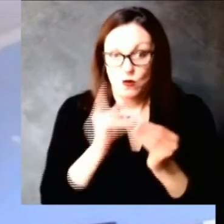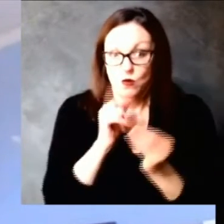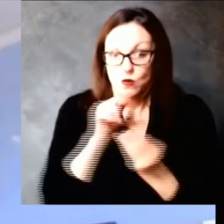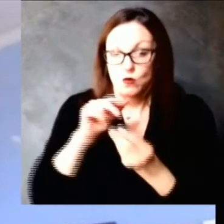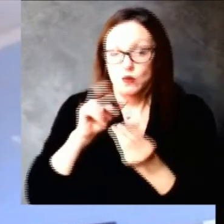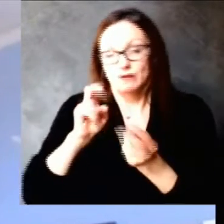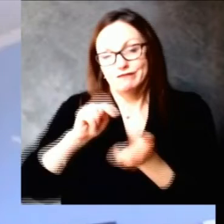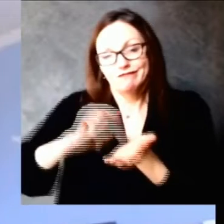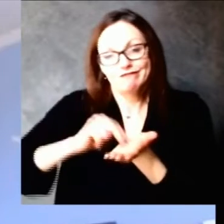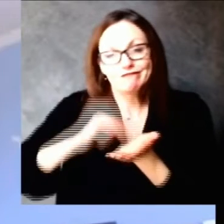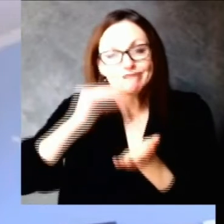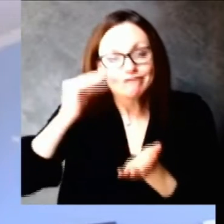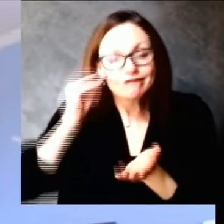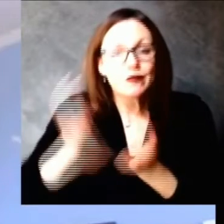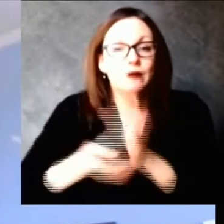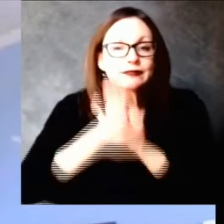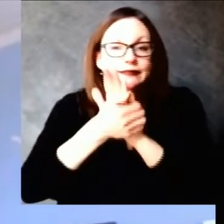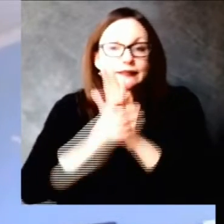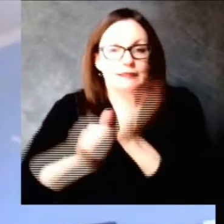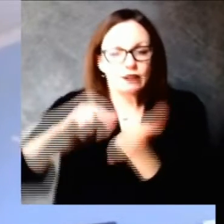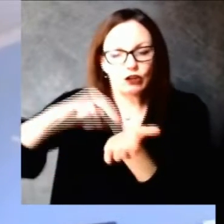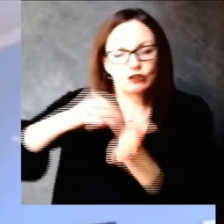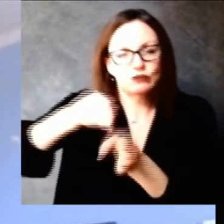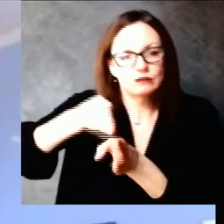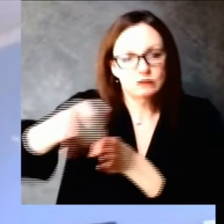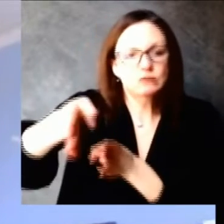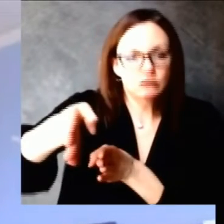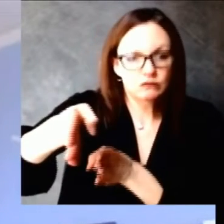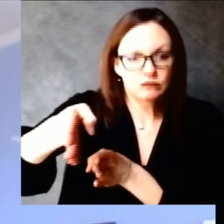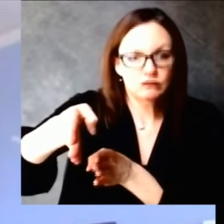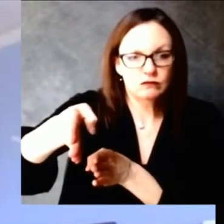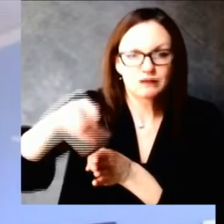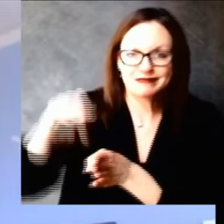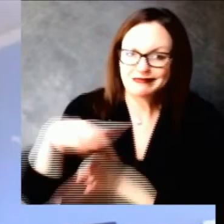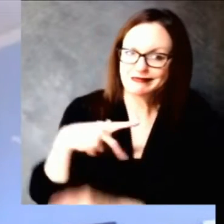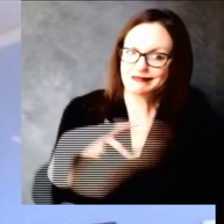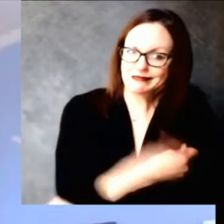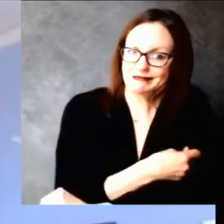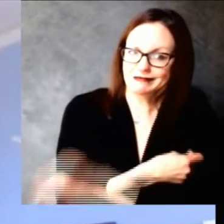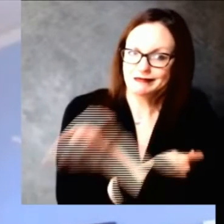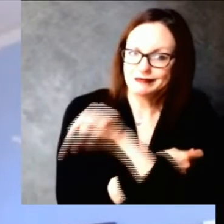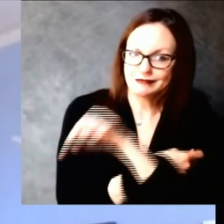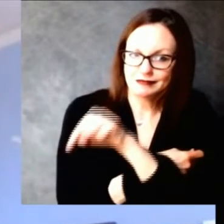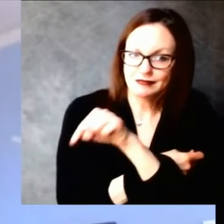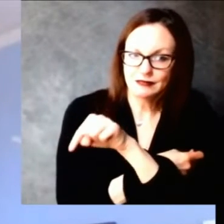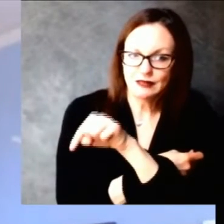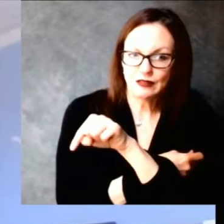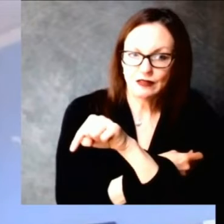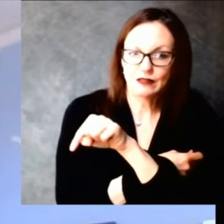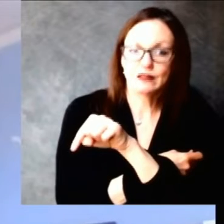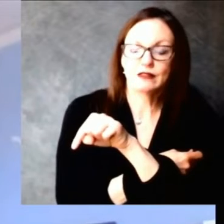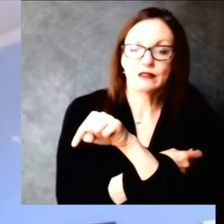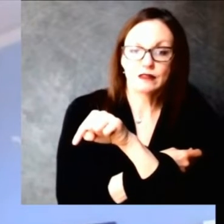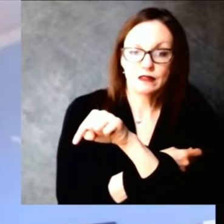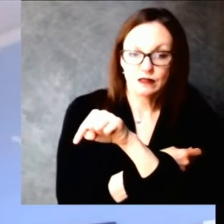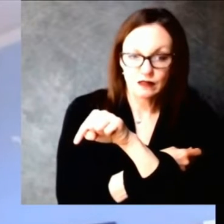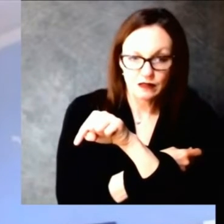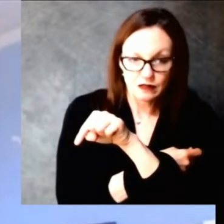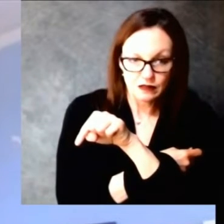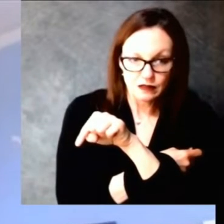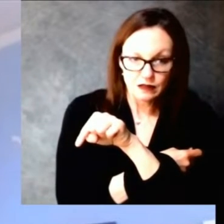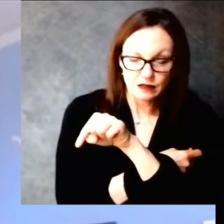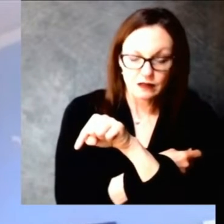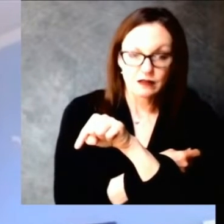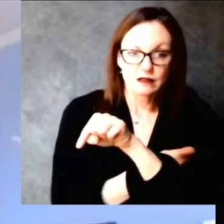administered to staff are for individuals who are receiving vaccine for the first time so it's important uh to to note that